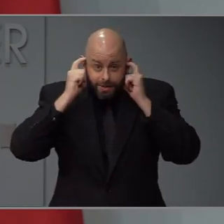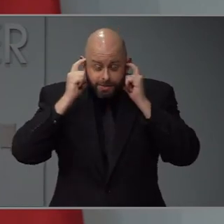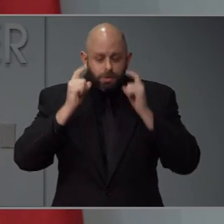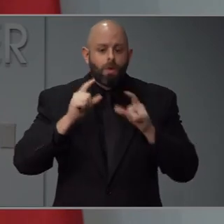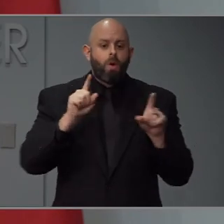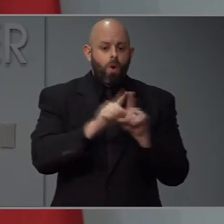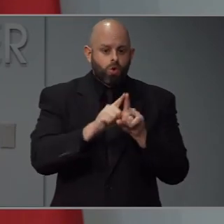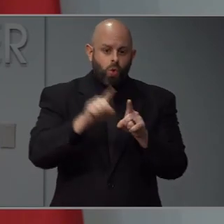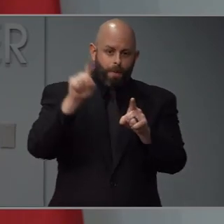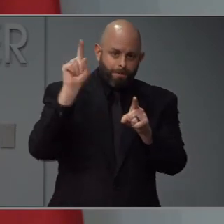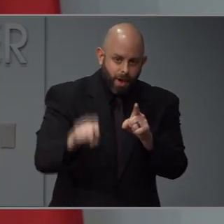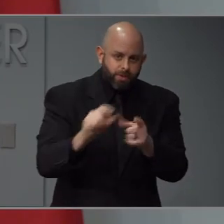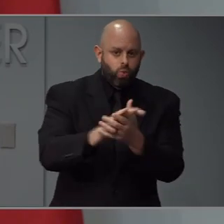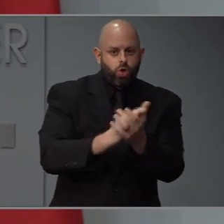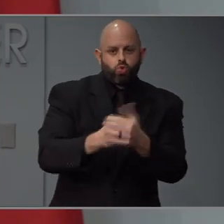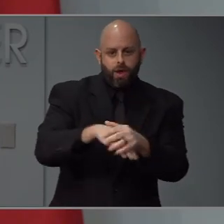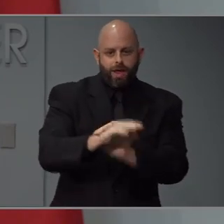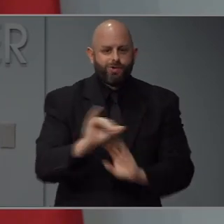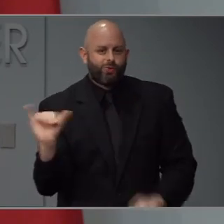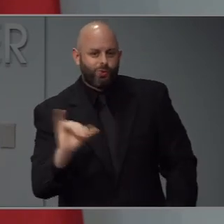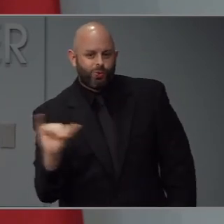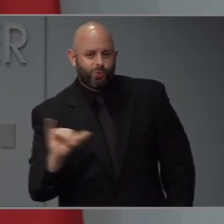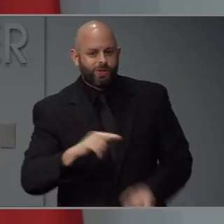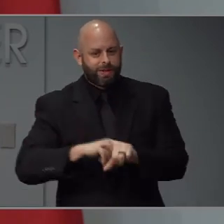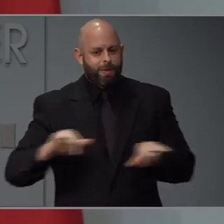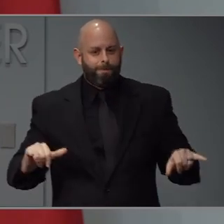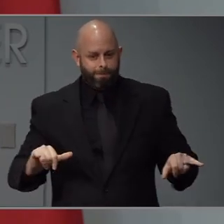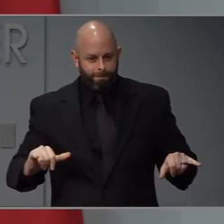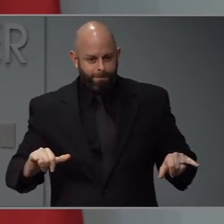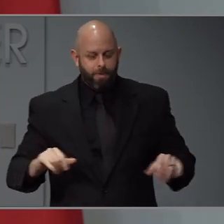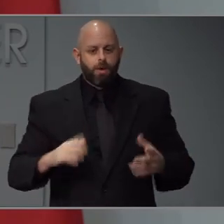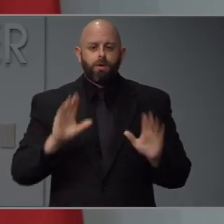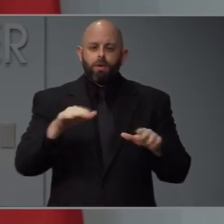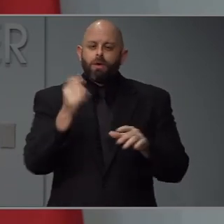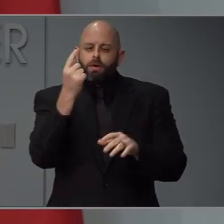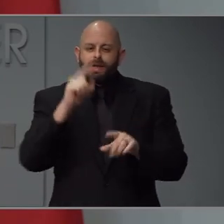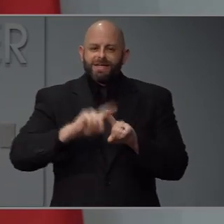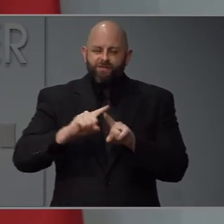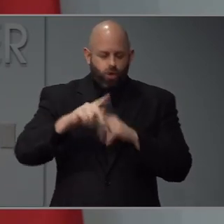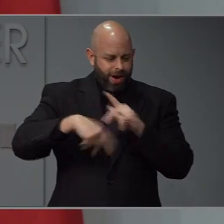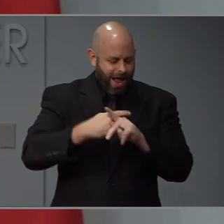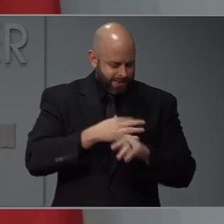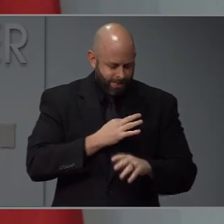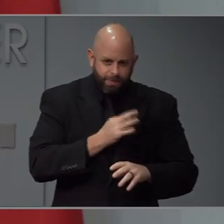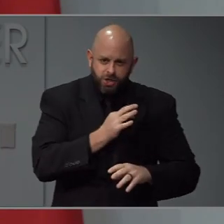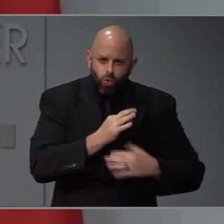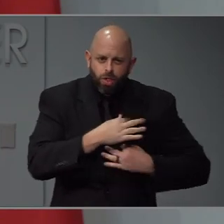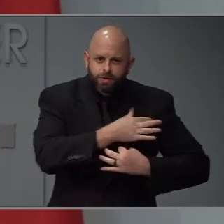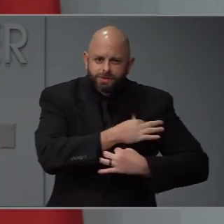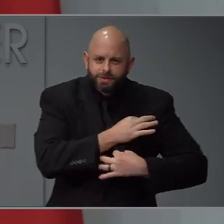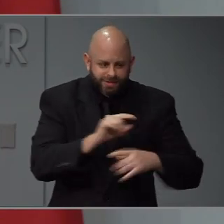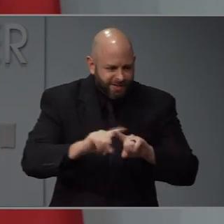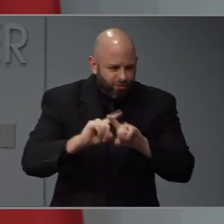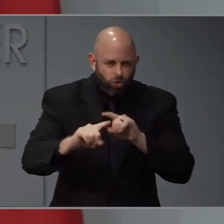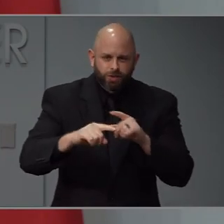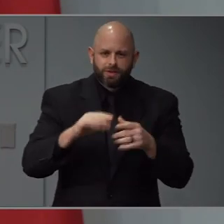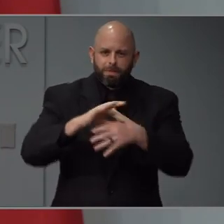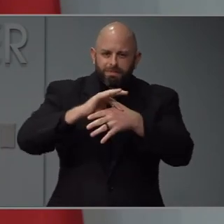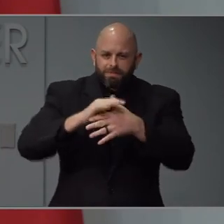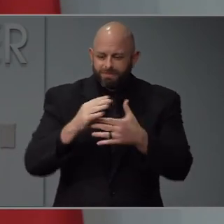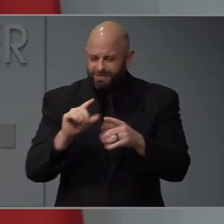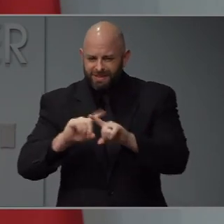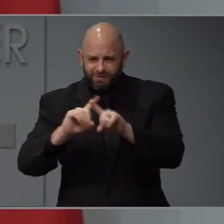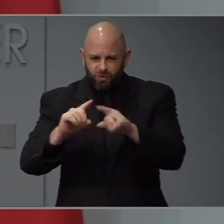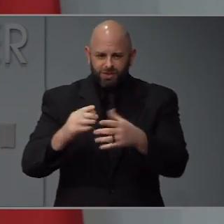measures of washing your hands. And then there are different materials that masks can come in. There are certain materials